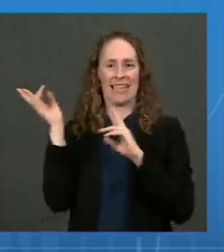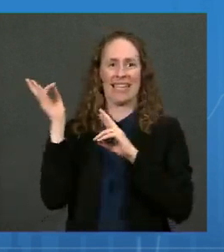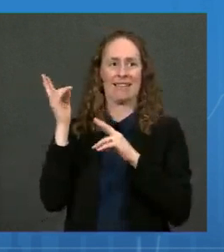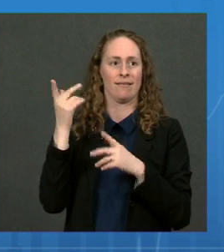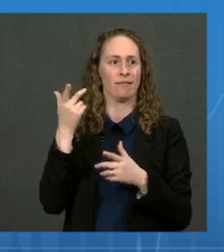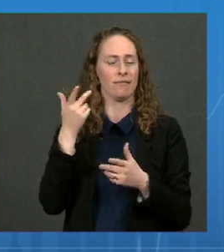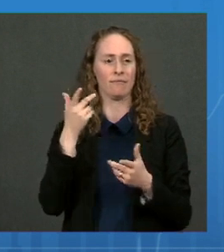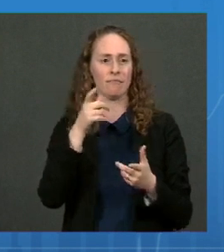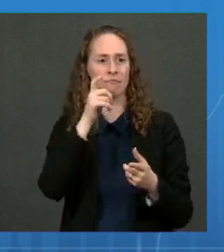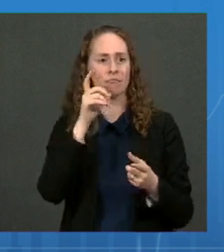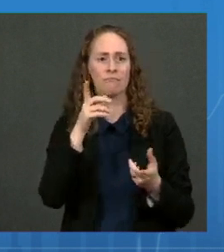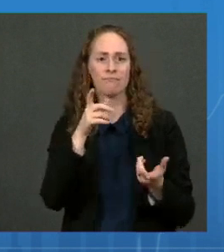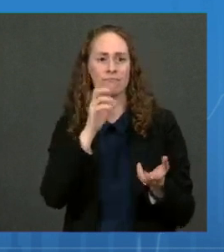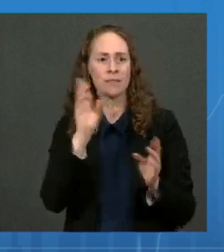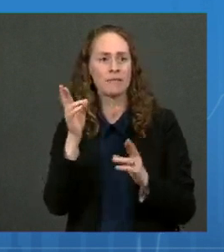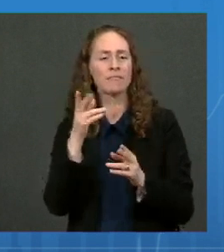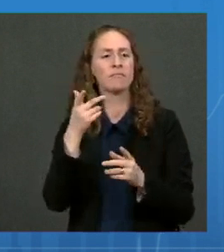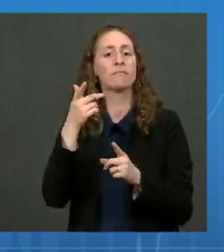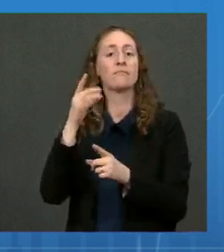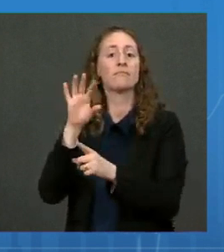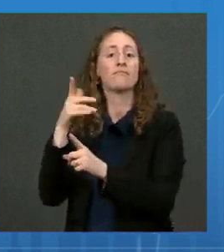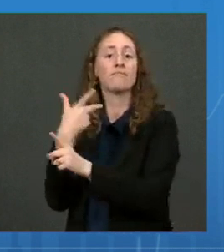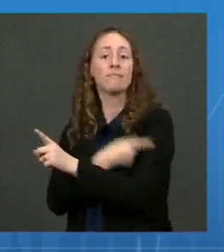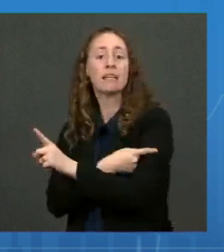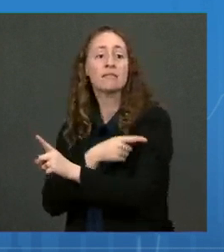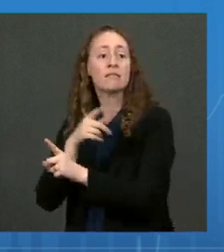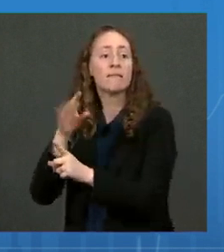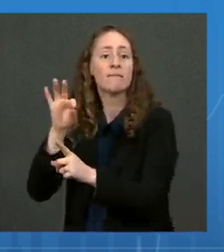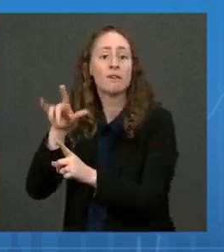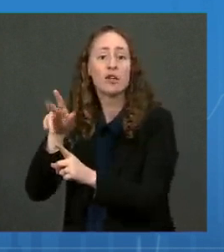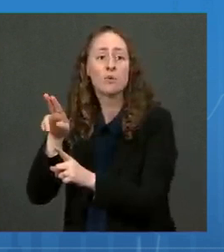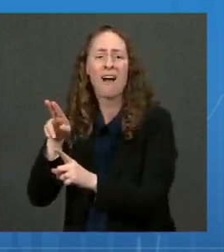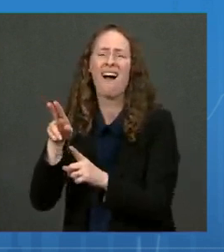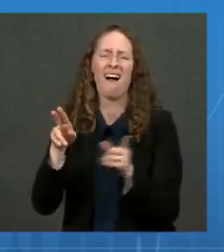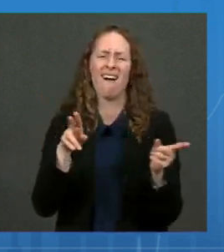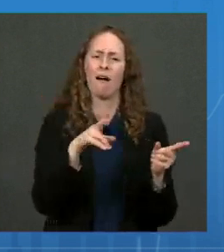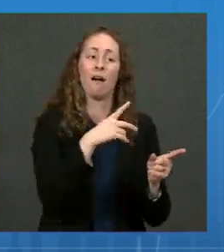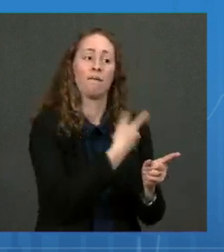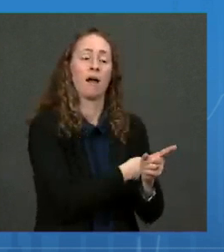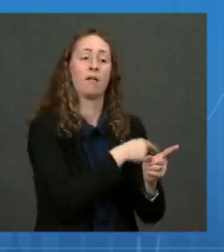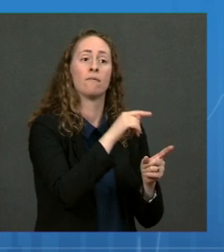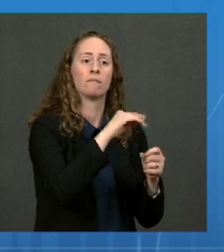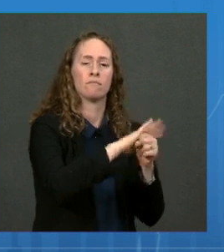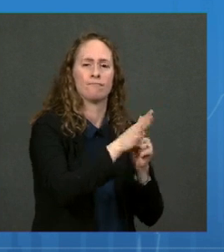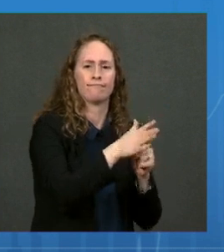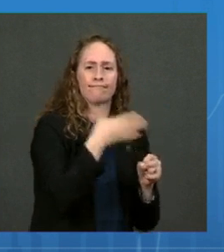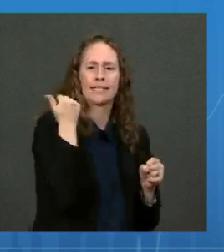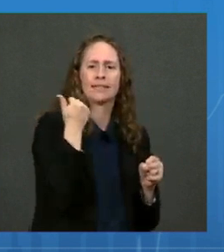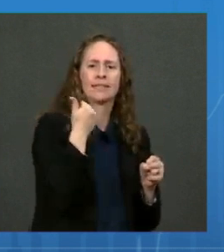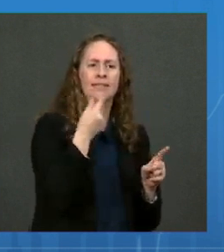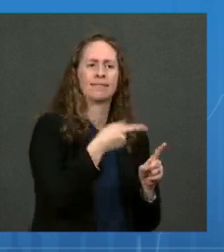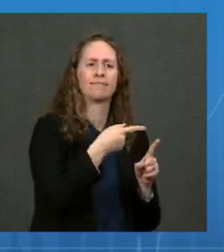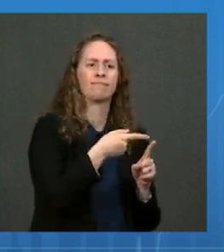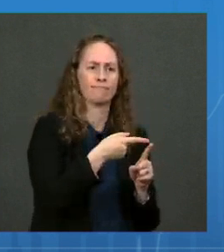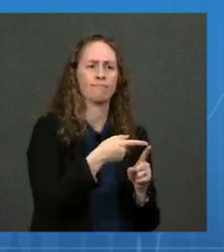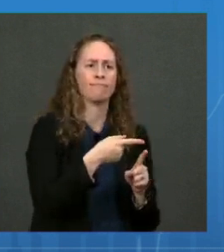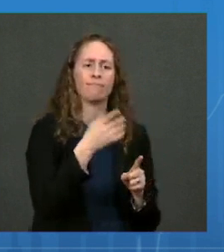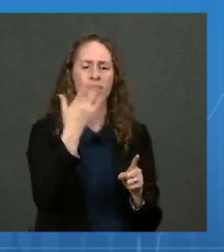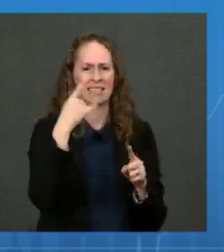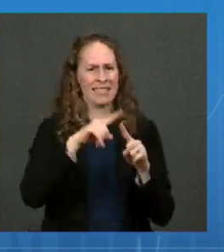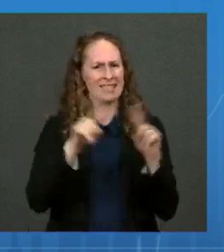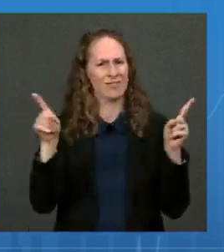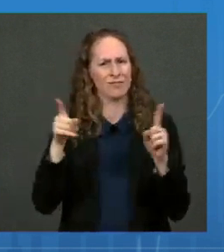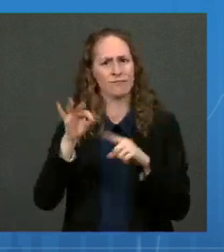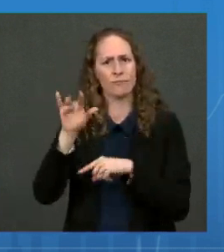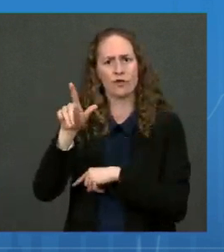we have for influenza. So that might be the wild card in there to make it not like the flu and get much,